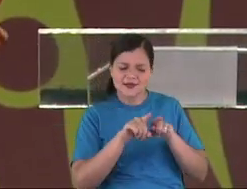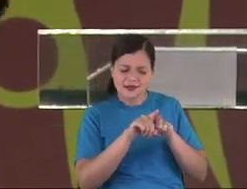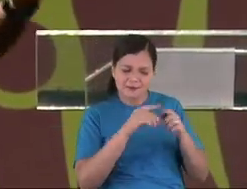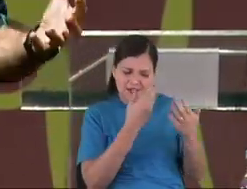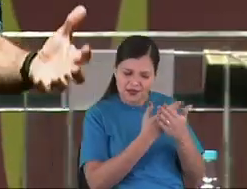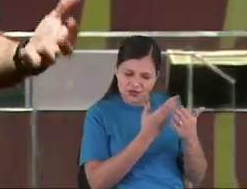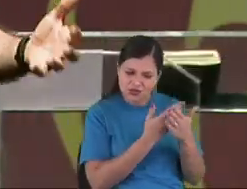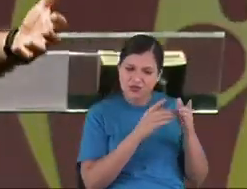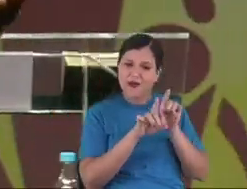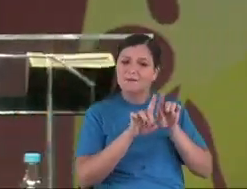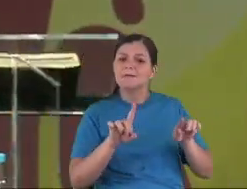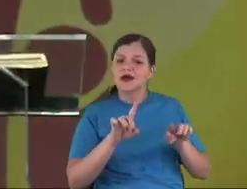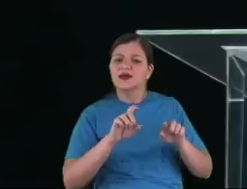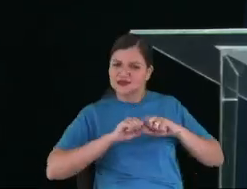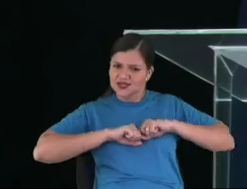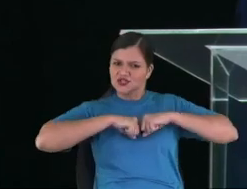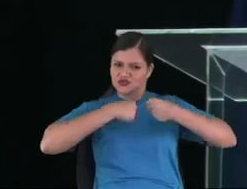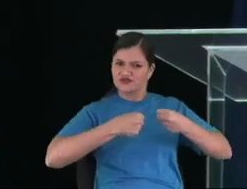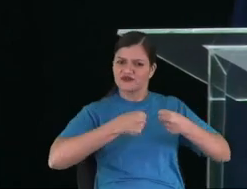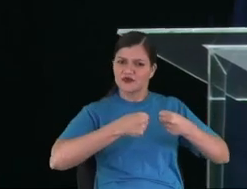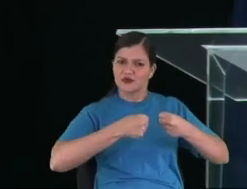he are trying to